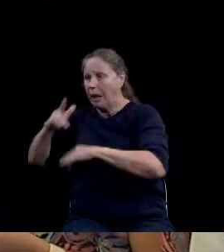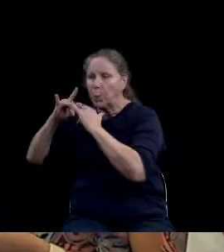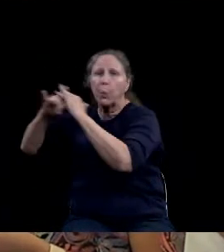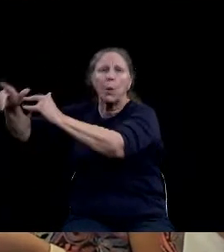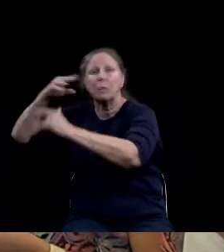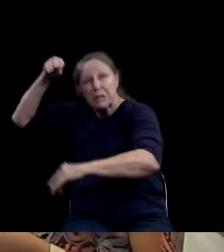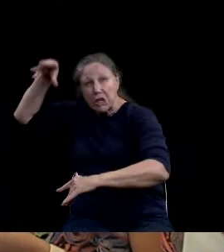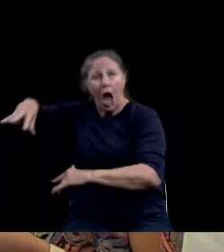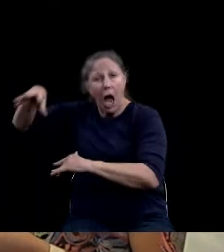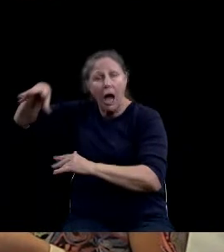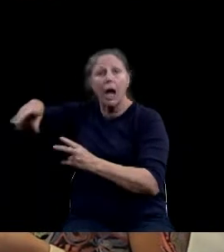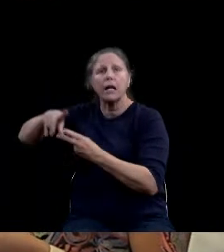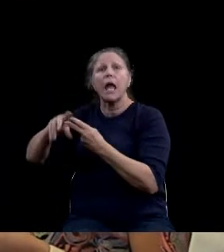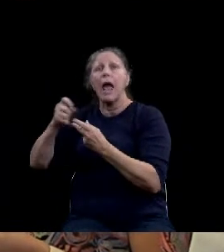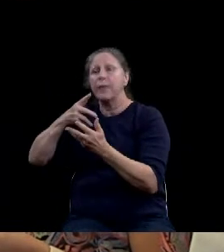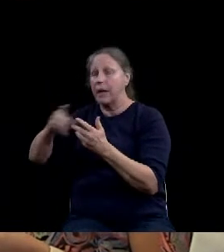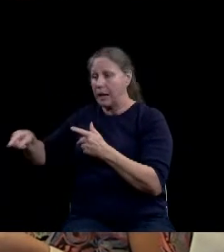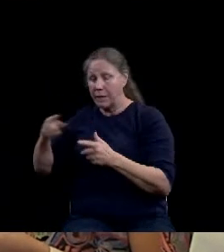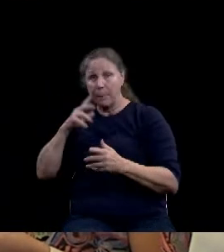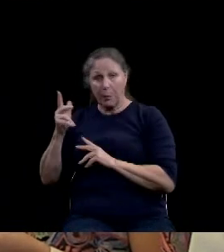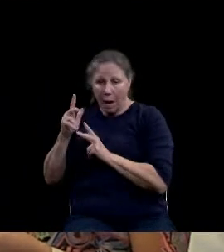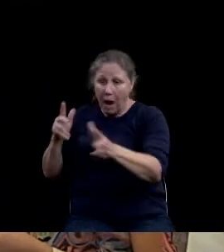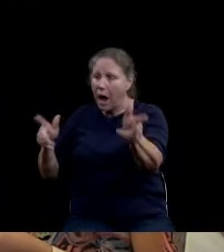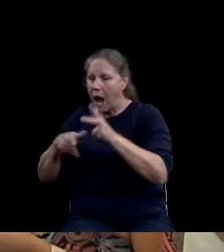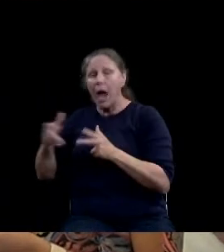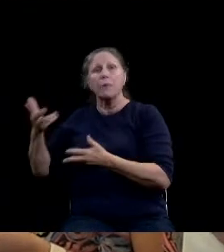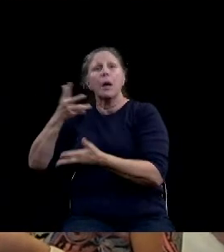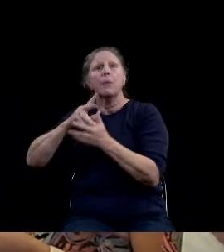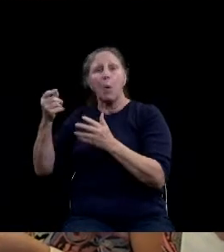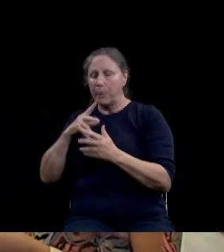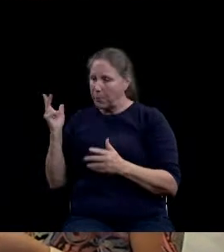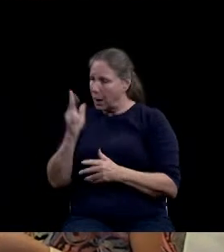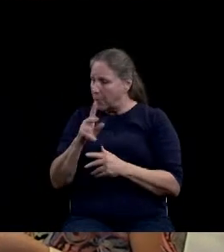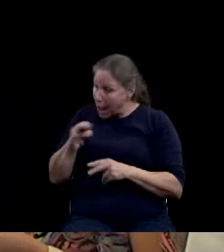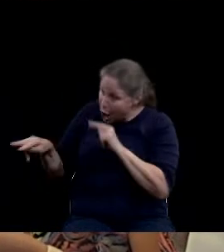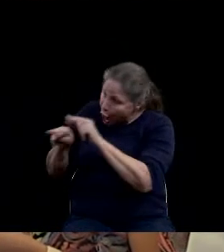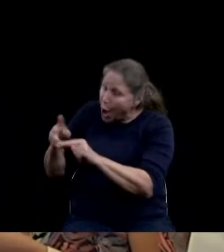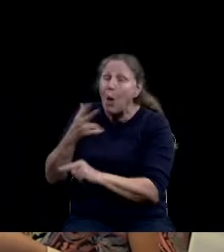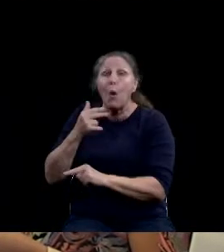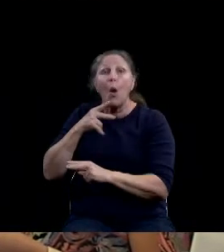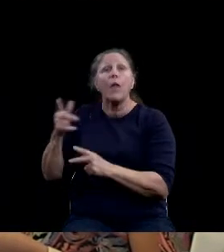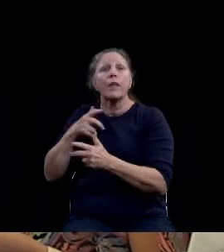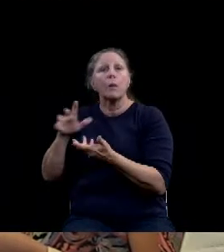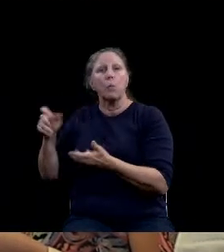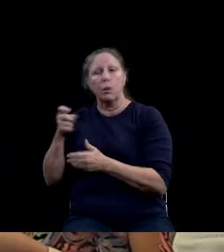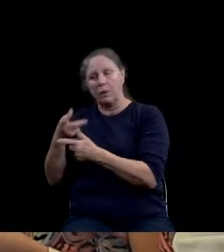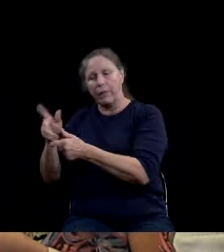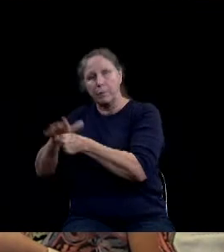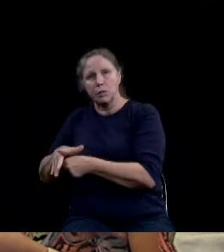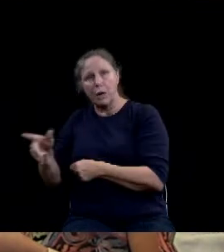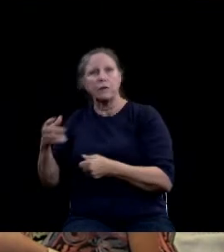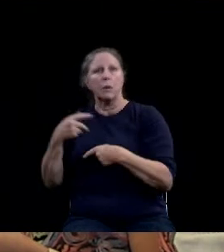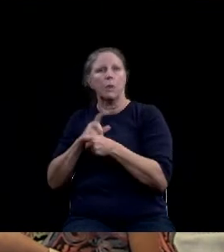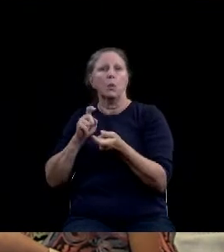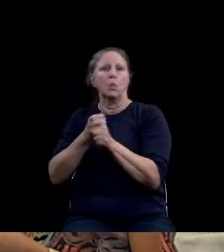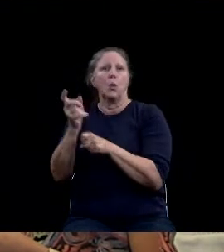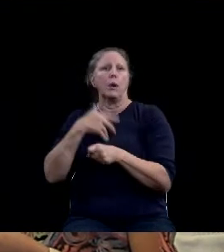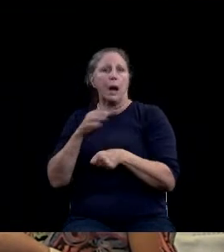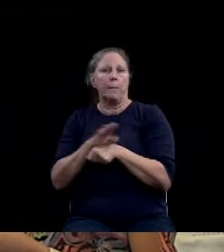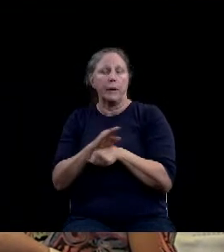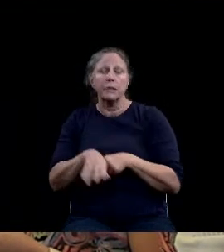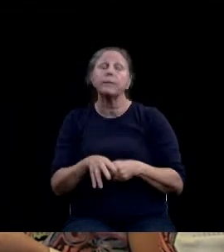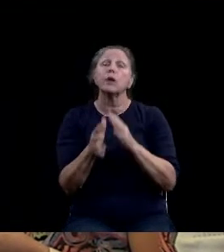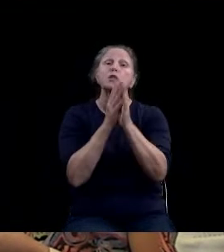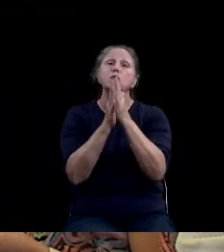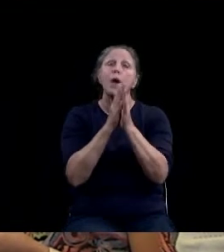stress on the deer and or death and completely disrupt our business. Vehicle traffic. The traffic impact analysis TIA is inadequate since the